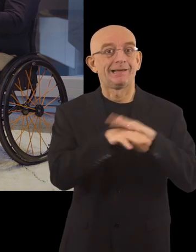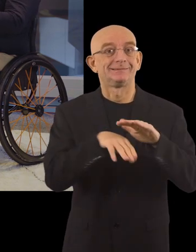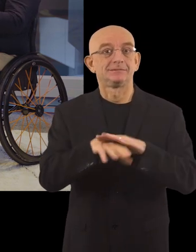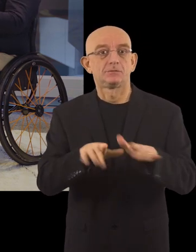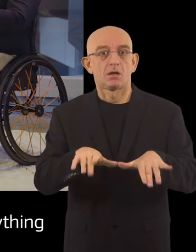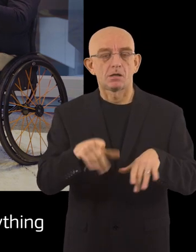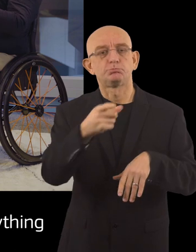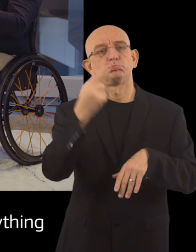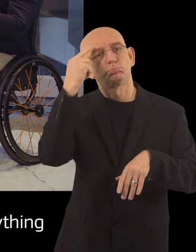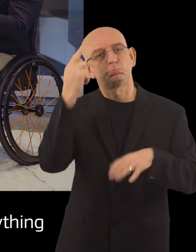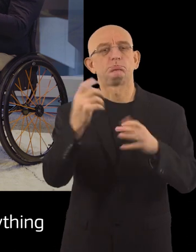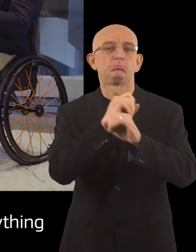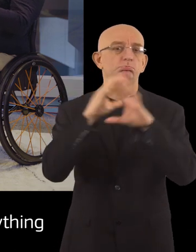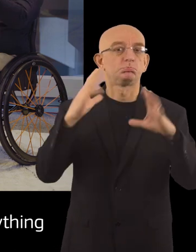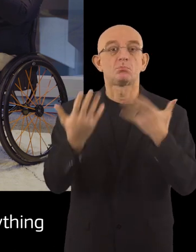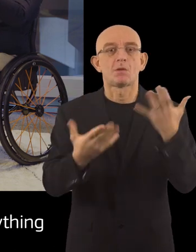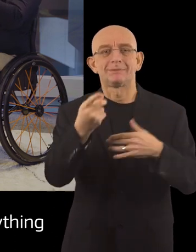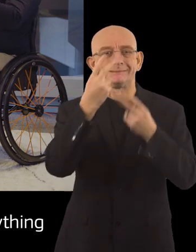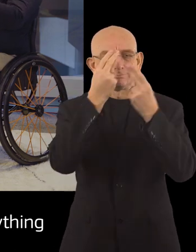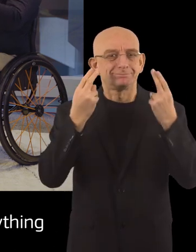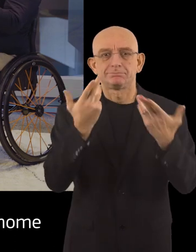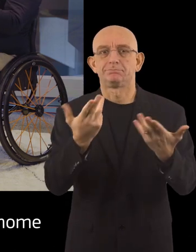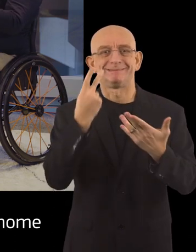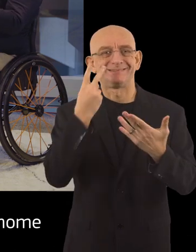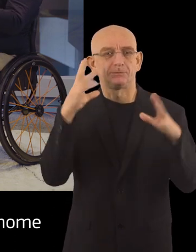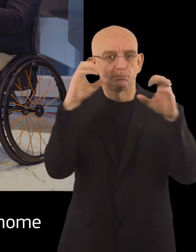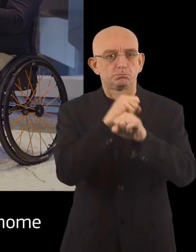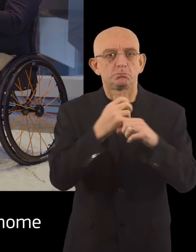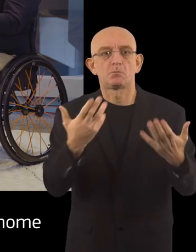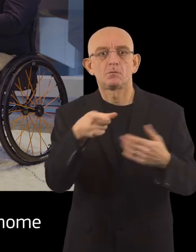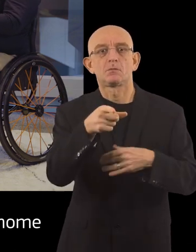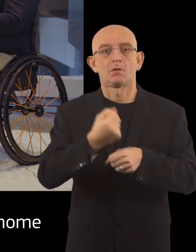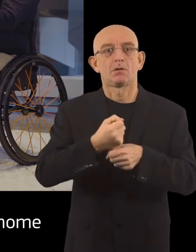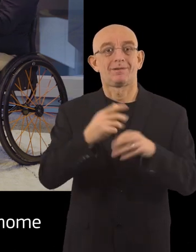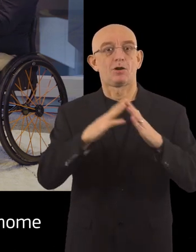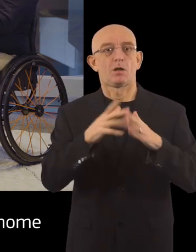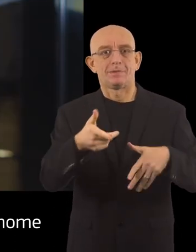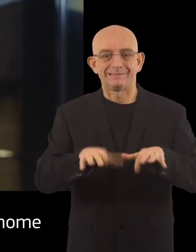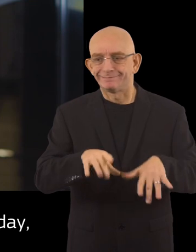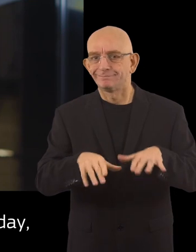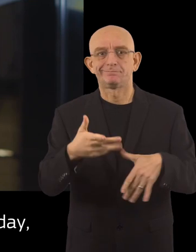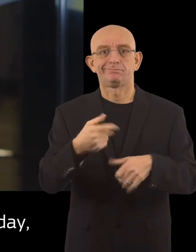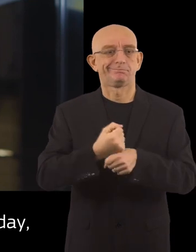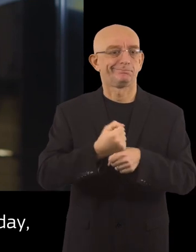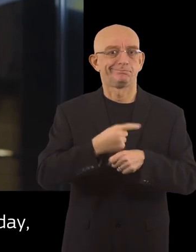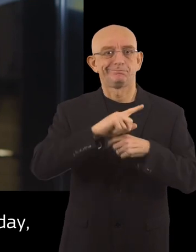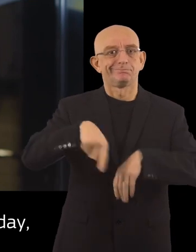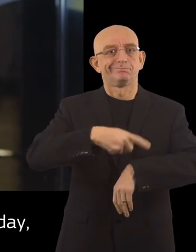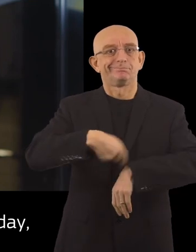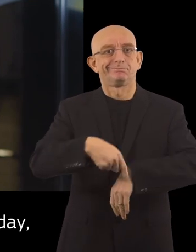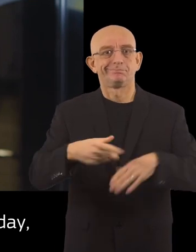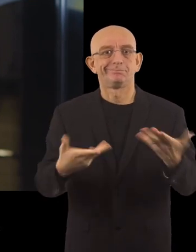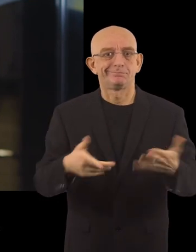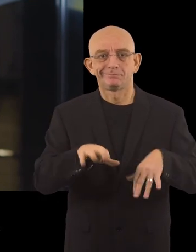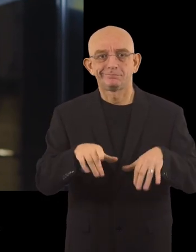accessibility as well. So imagine if you can't see everything or you're blind and nowadays you work at home, so you're behind the